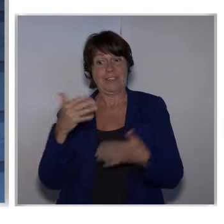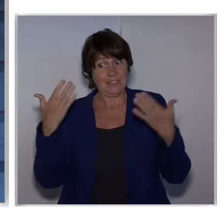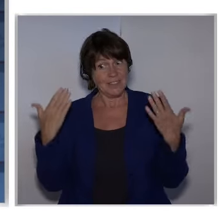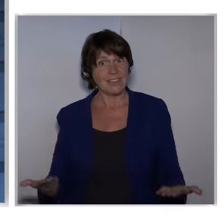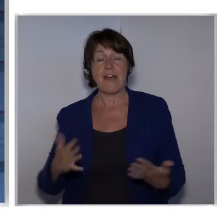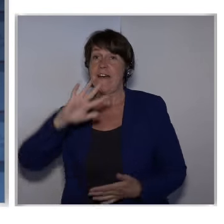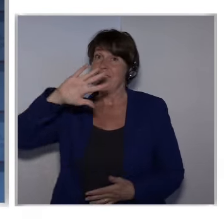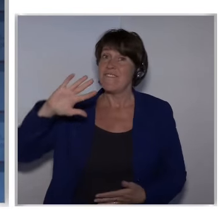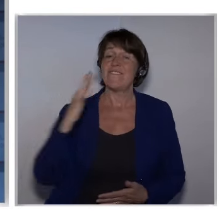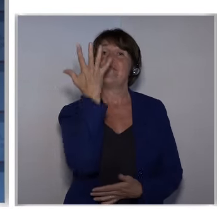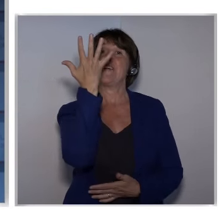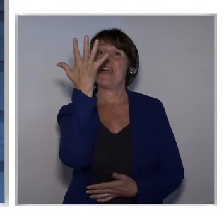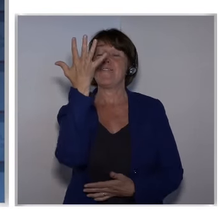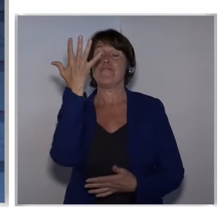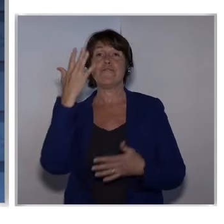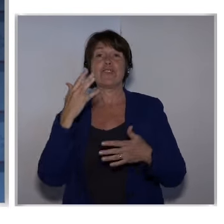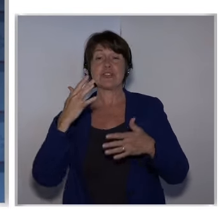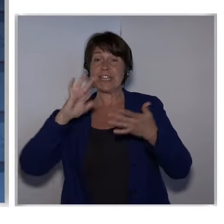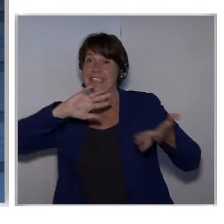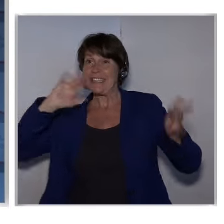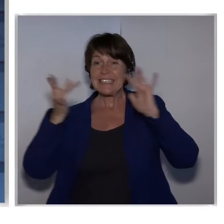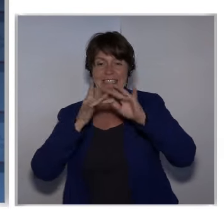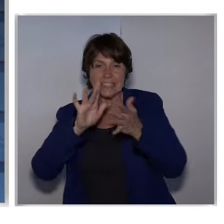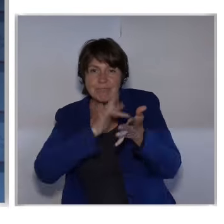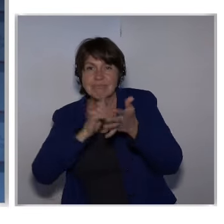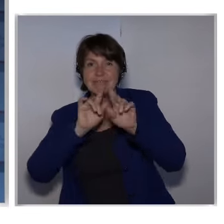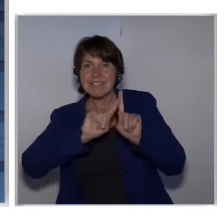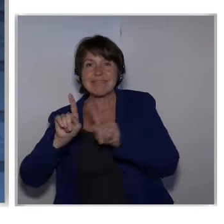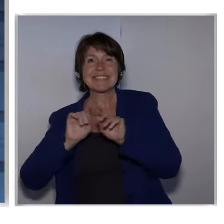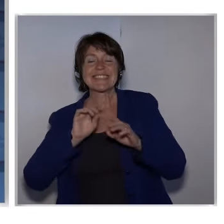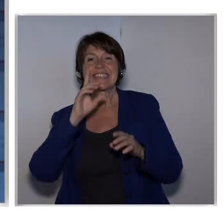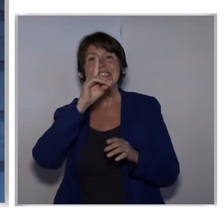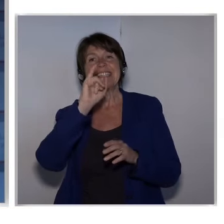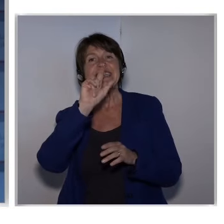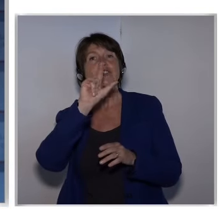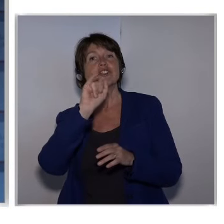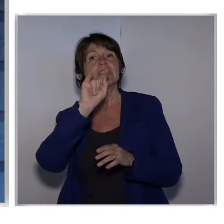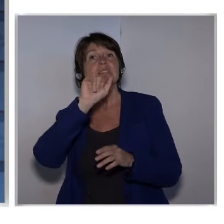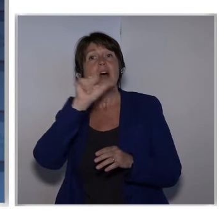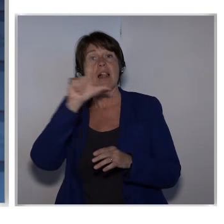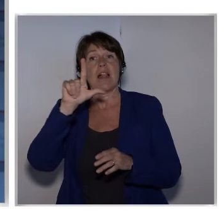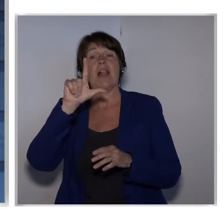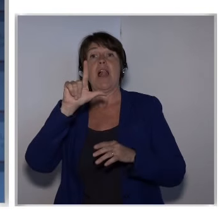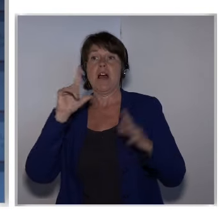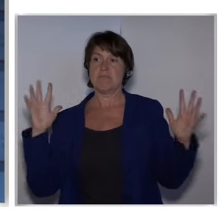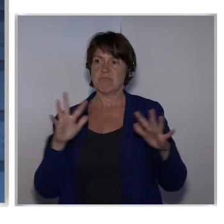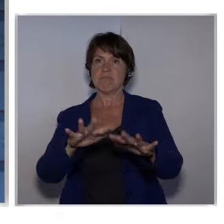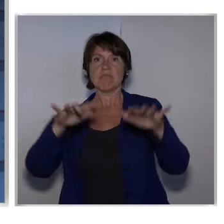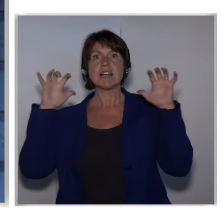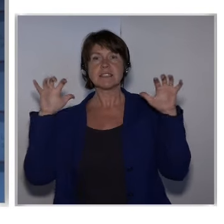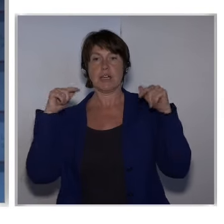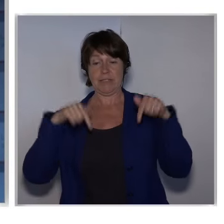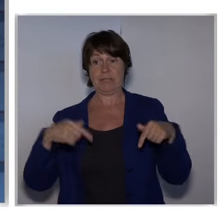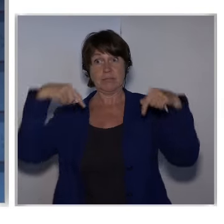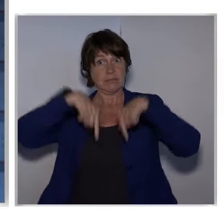digital assembly in this magnificent building. Now, it's being co-organized with the Latvian presidency of the